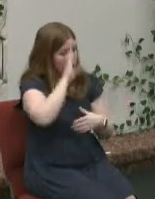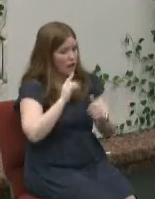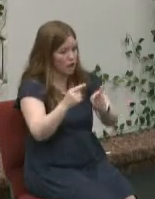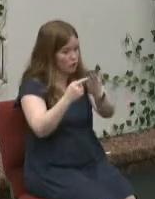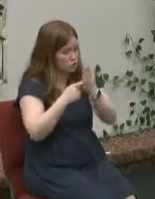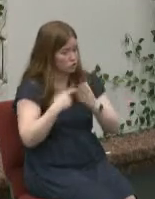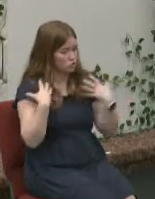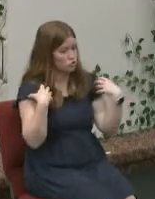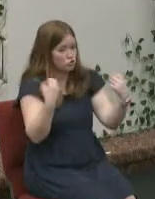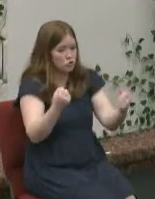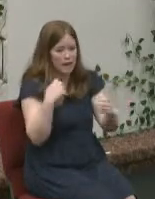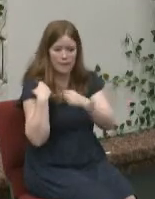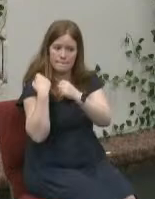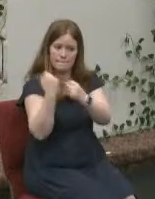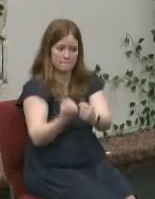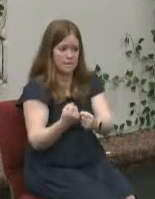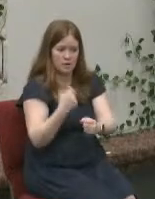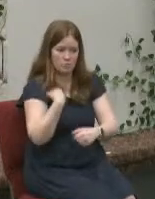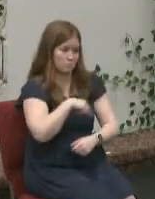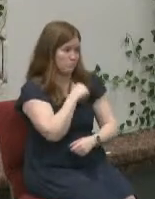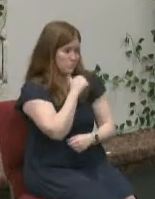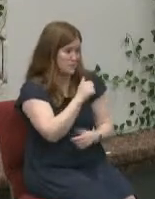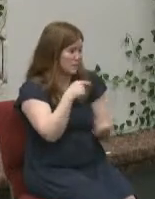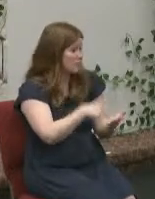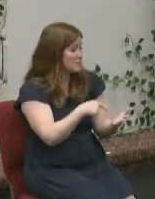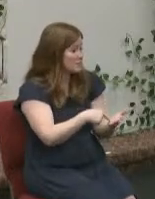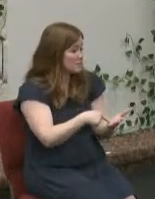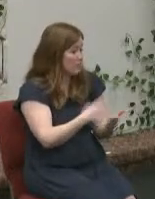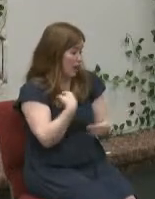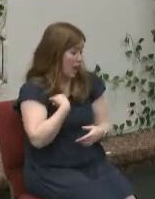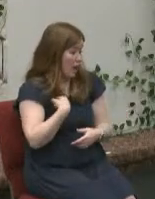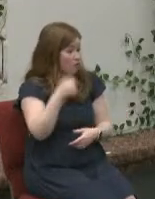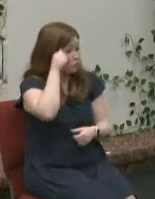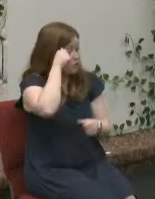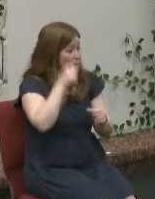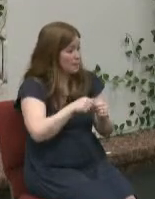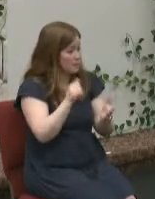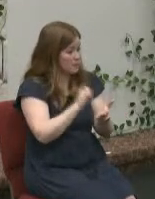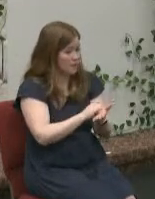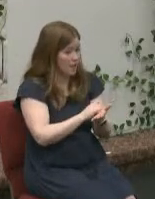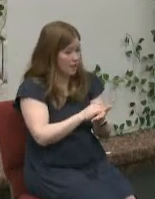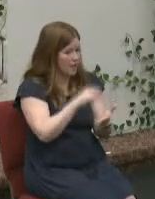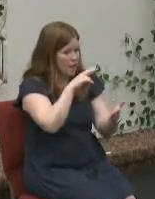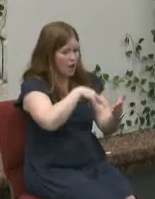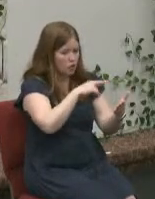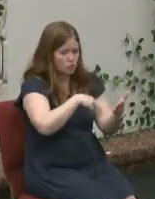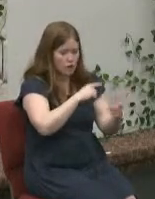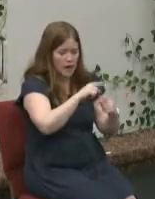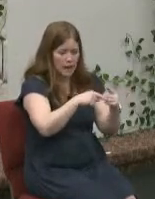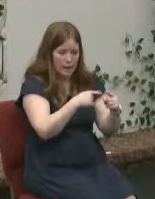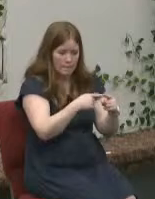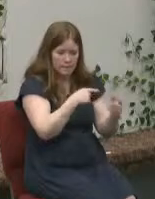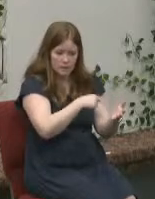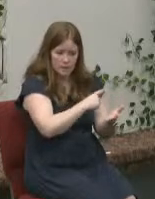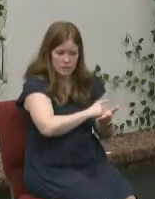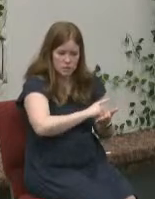power in ways that we didn't deserve i remember that i read an article this week